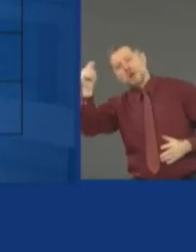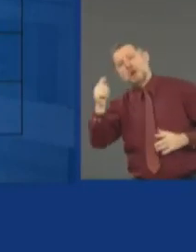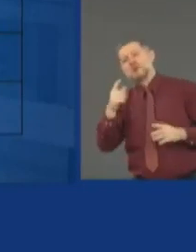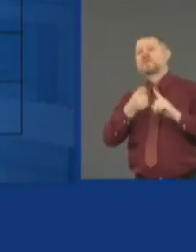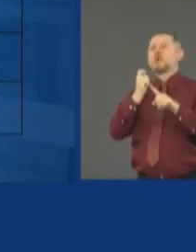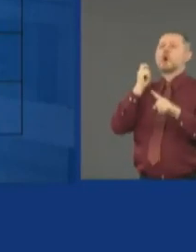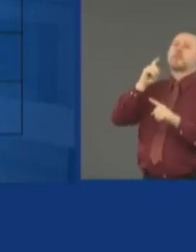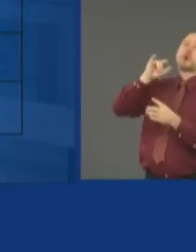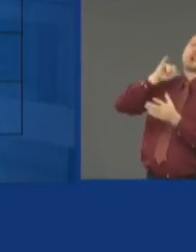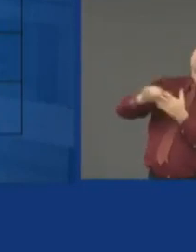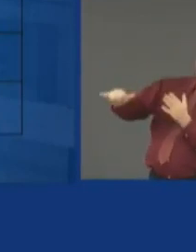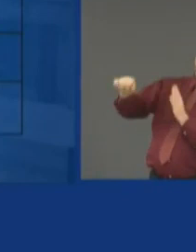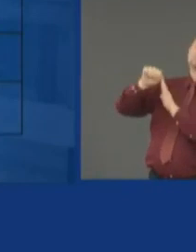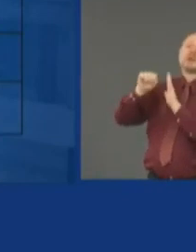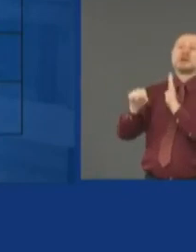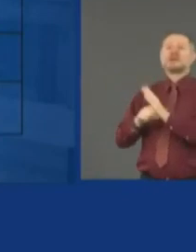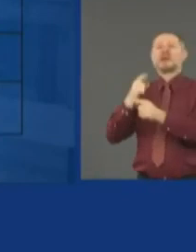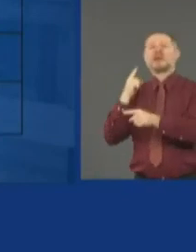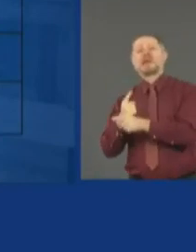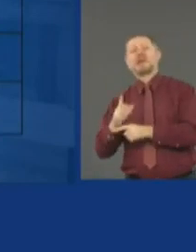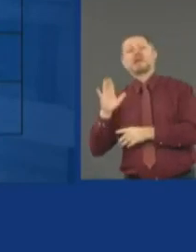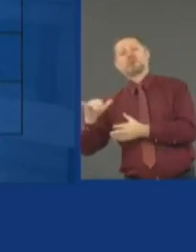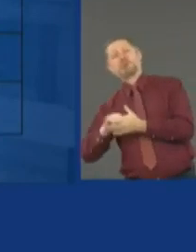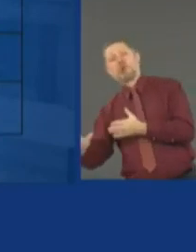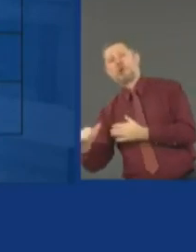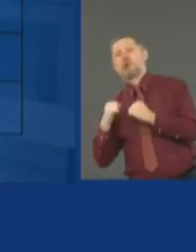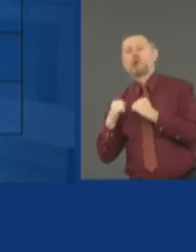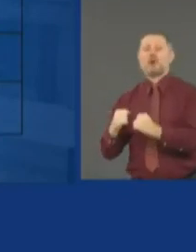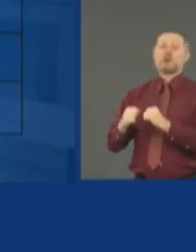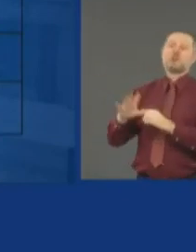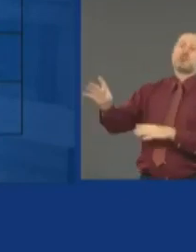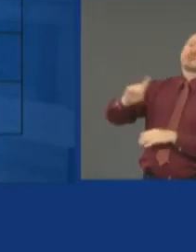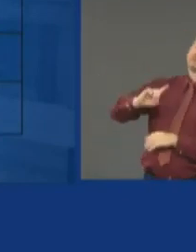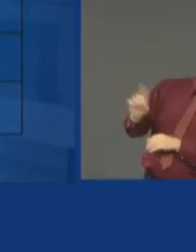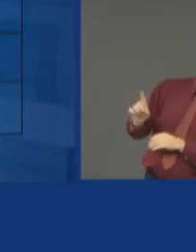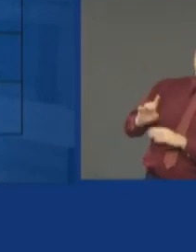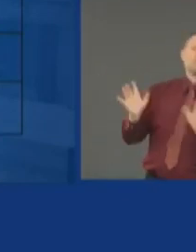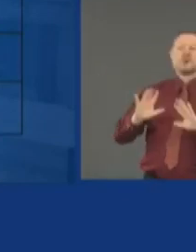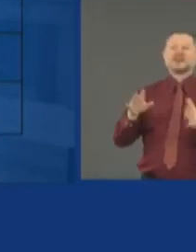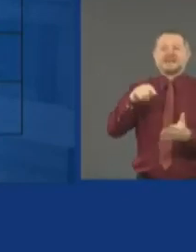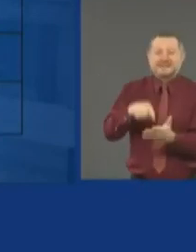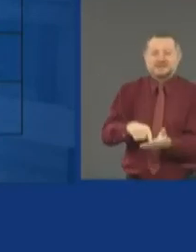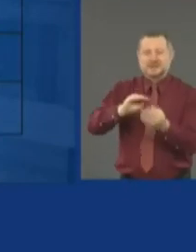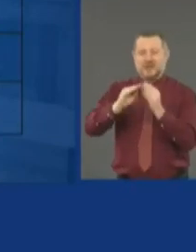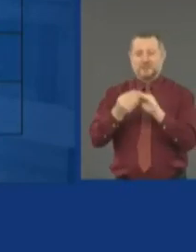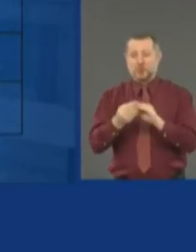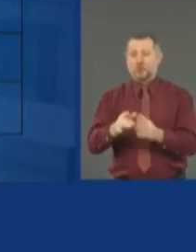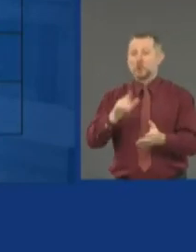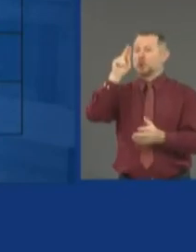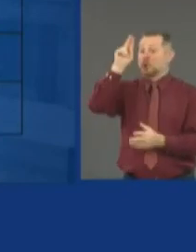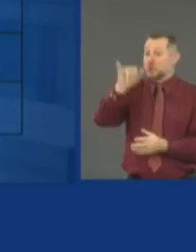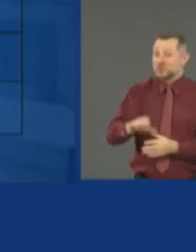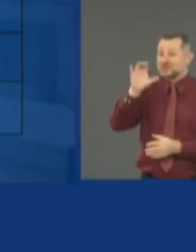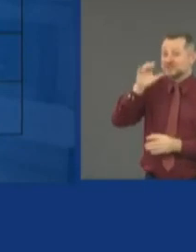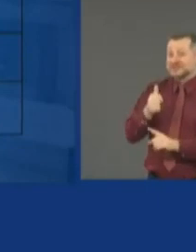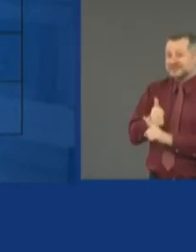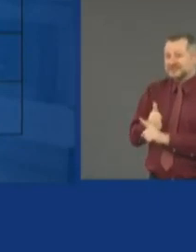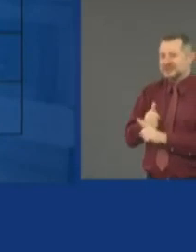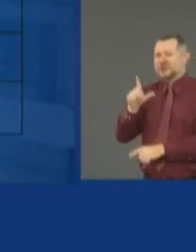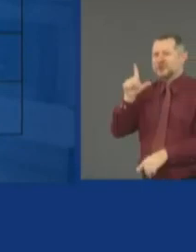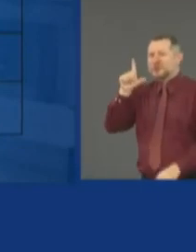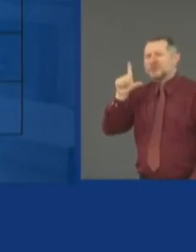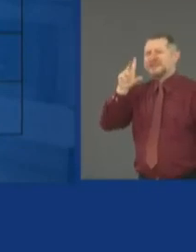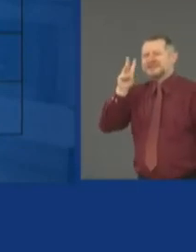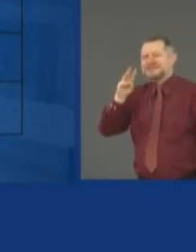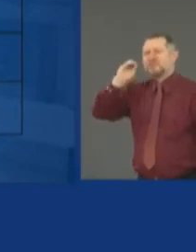I'm a Democrat. It's in the numbers. New York City was 26% six weeks ago. 2% today. Western New